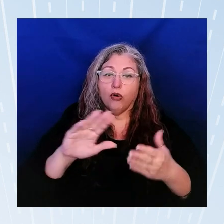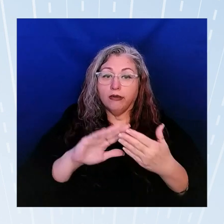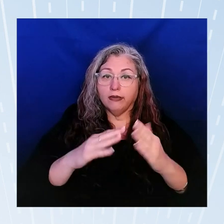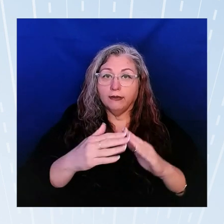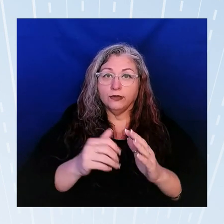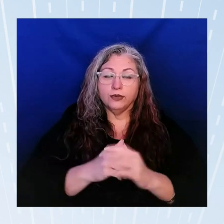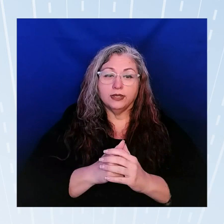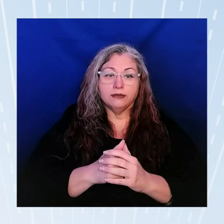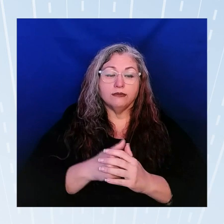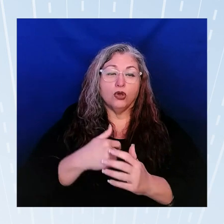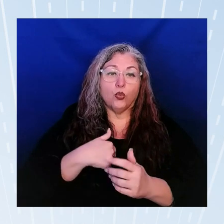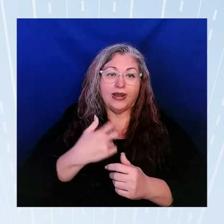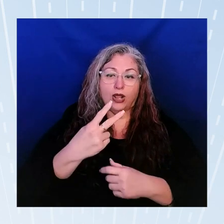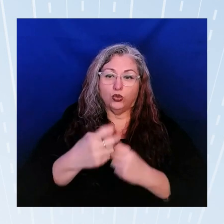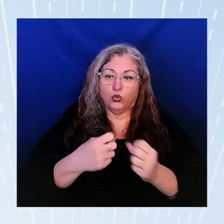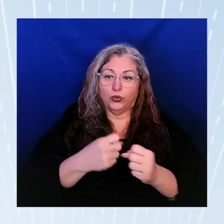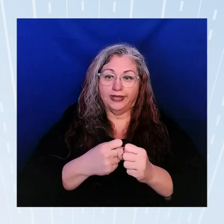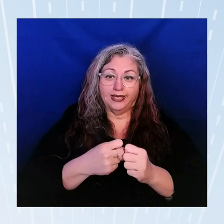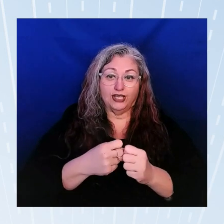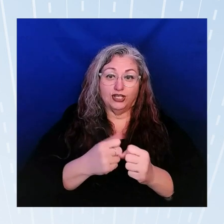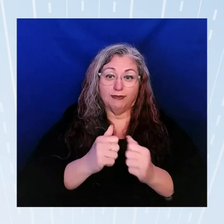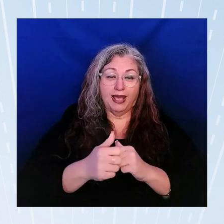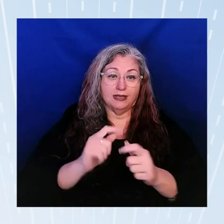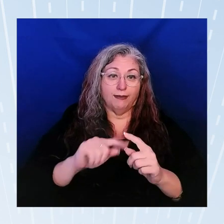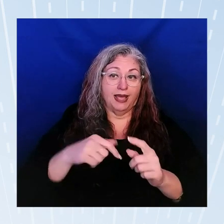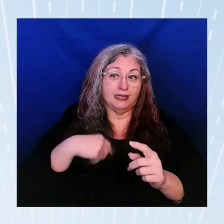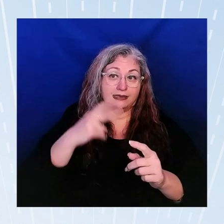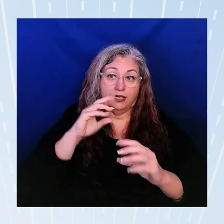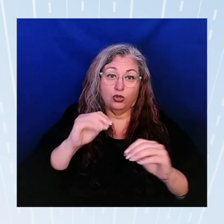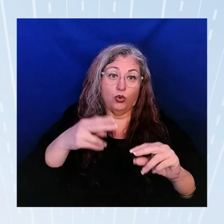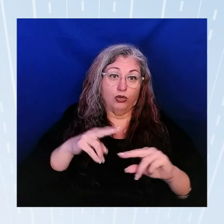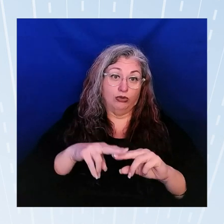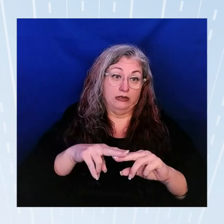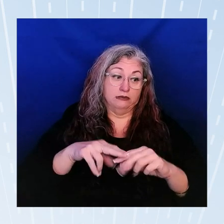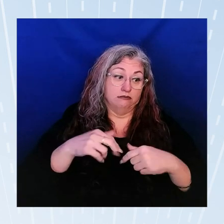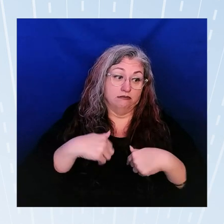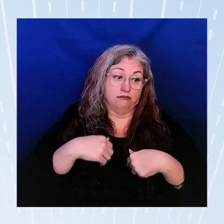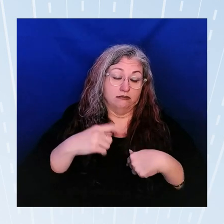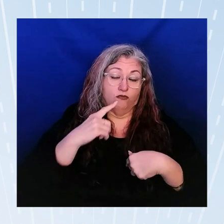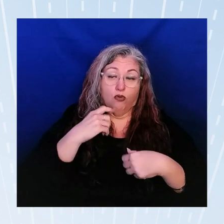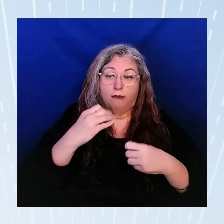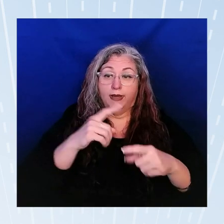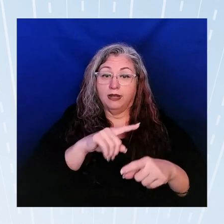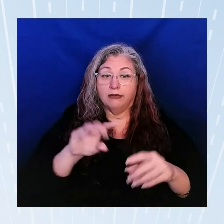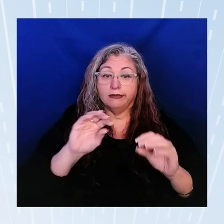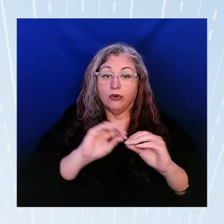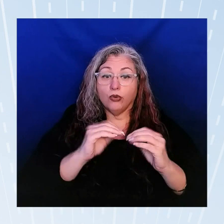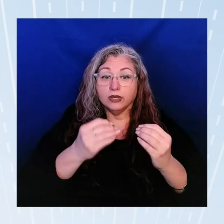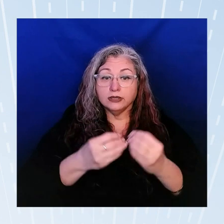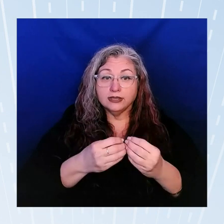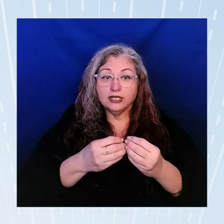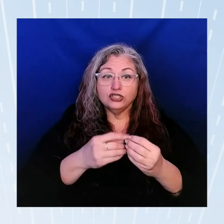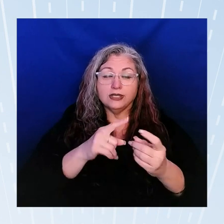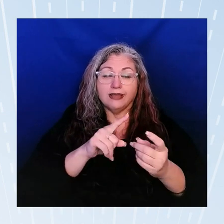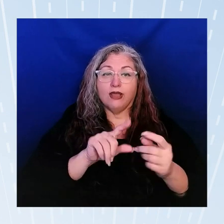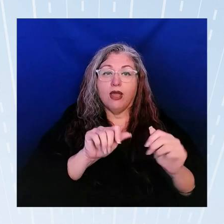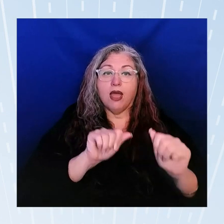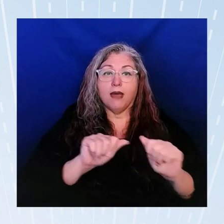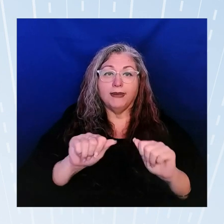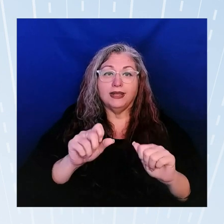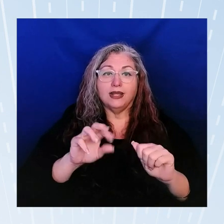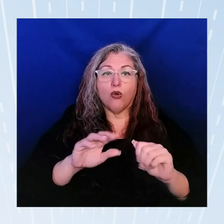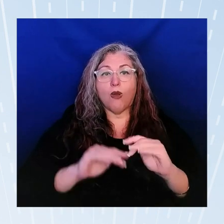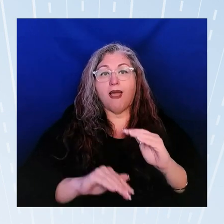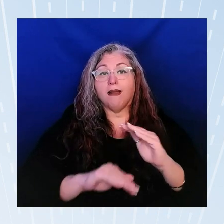we are two years out and still we haven't seen an increase I haven't seen an increase in a lot of the organization's ability or capacity